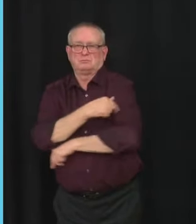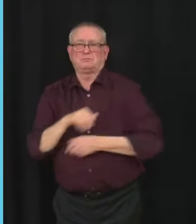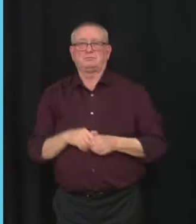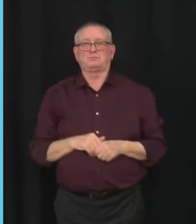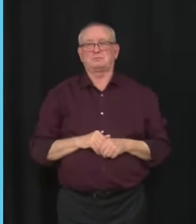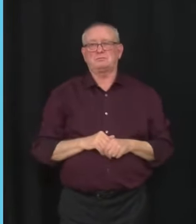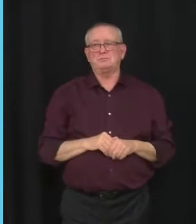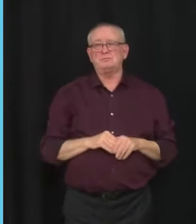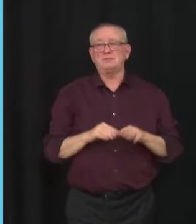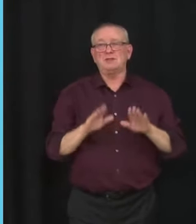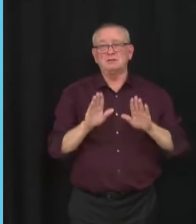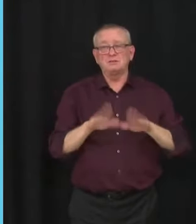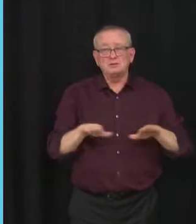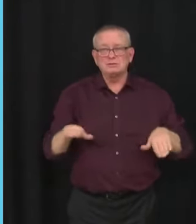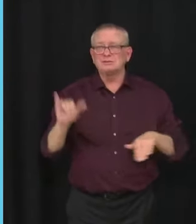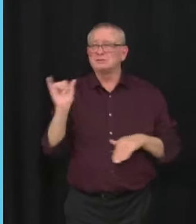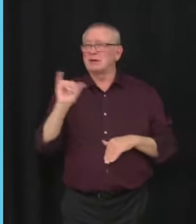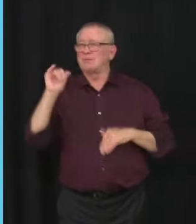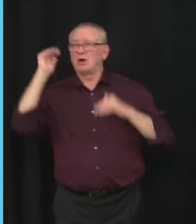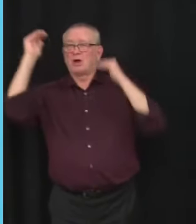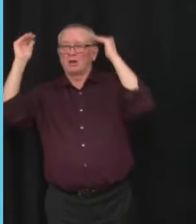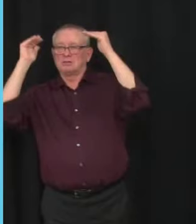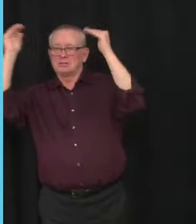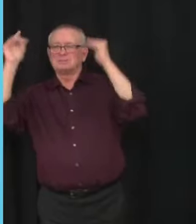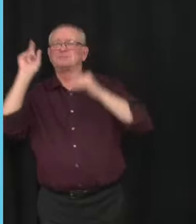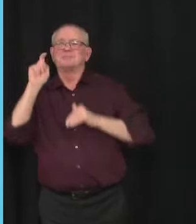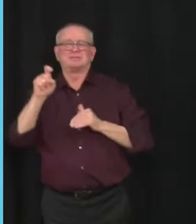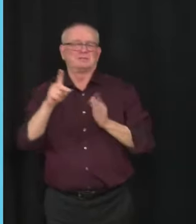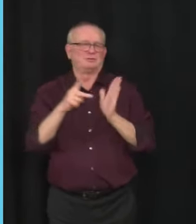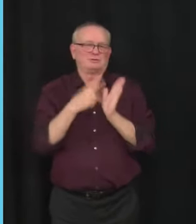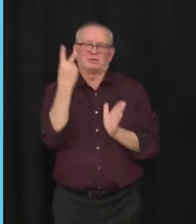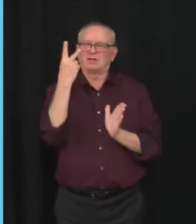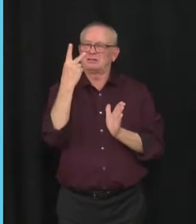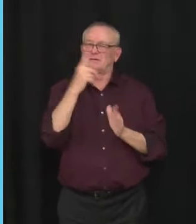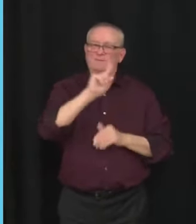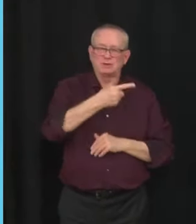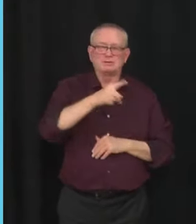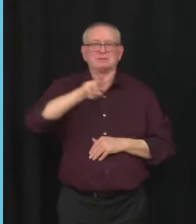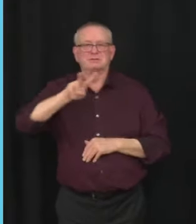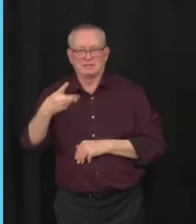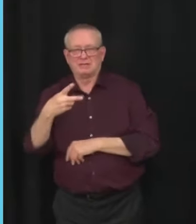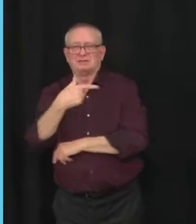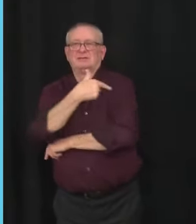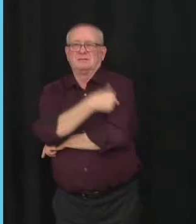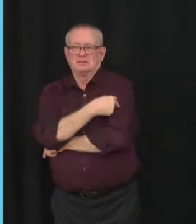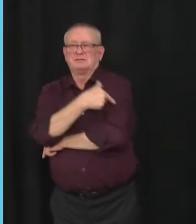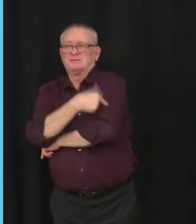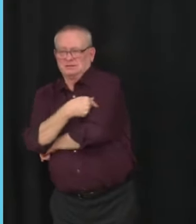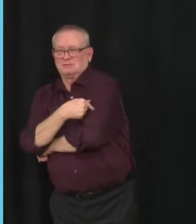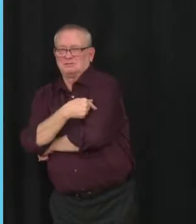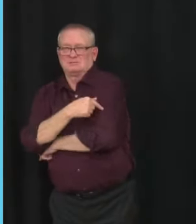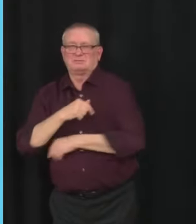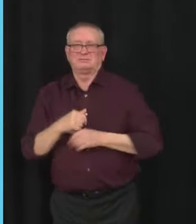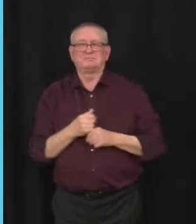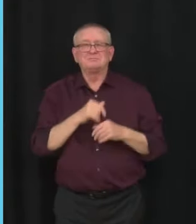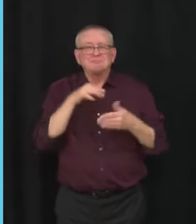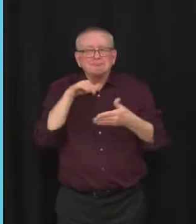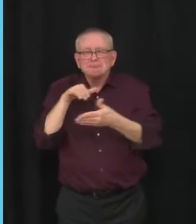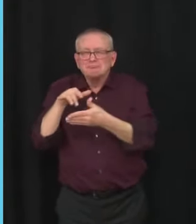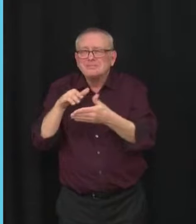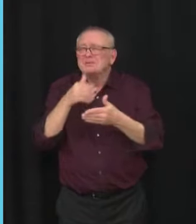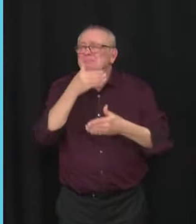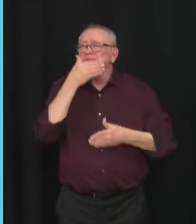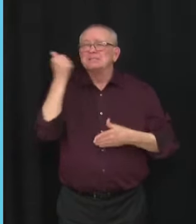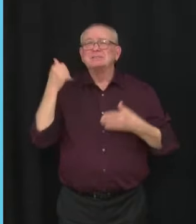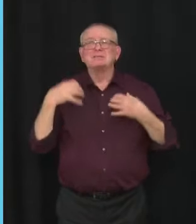two doses to be fully vaccinated against COVID-19. Current data suggests that the strongest immune response is achieved when doses